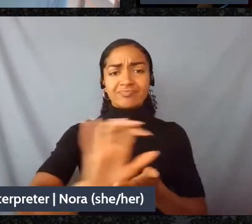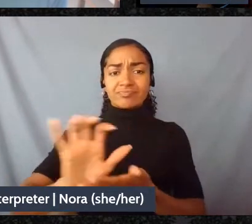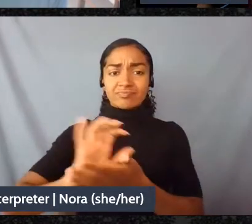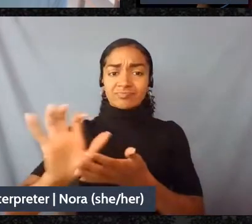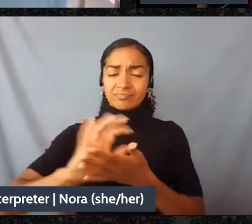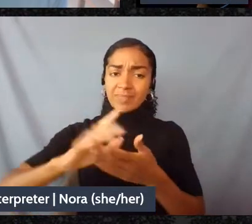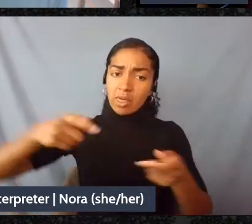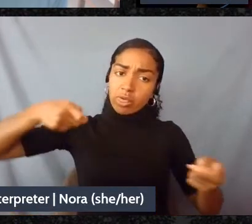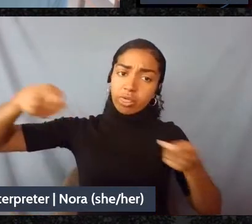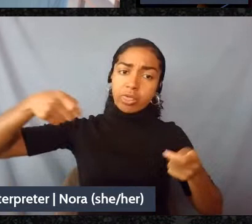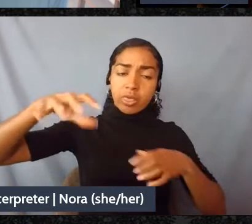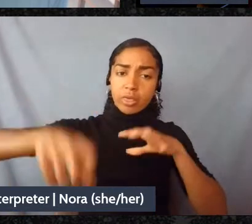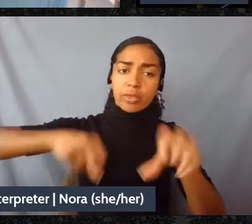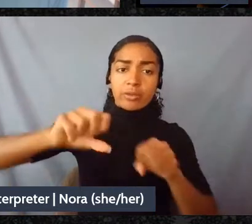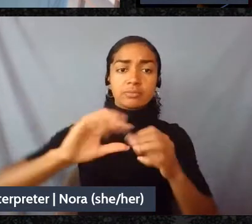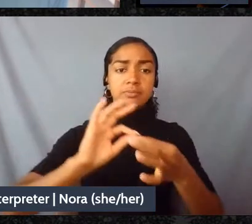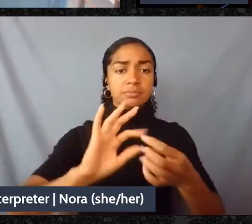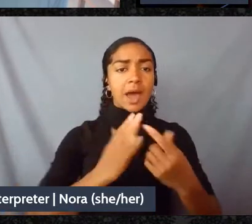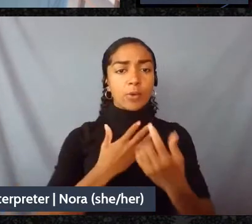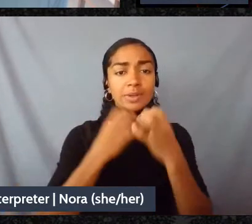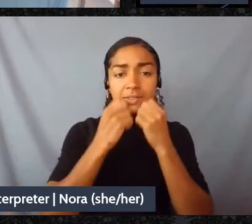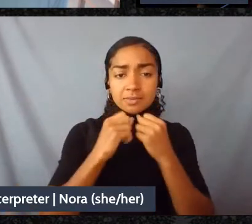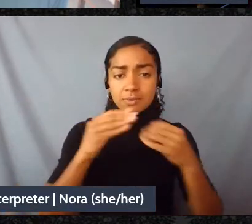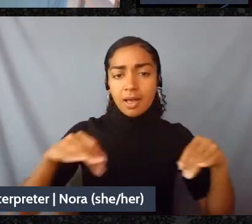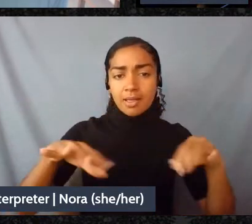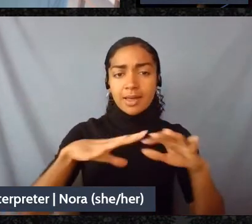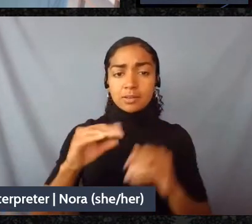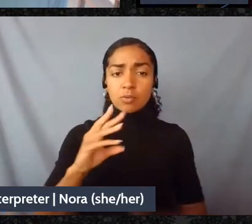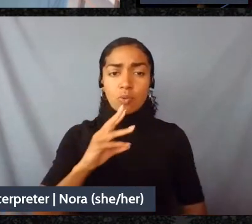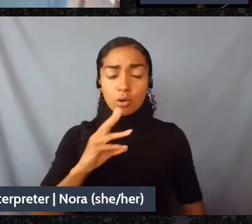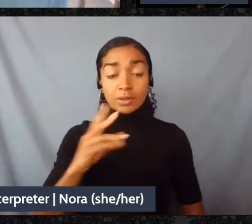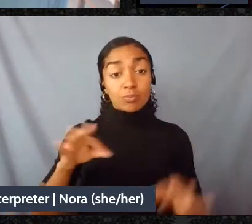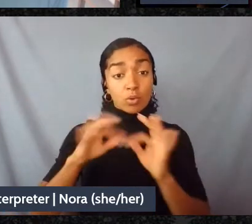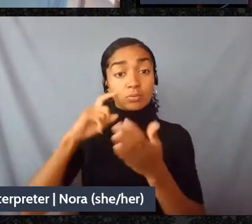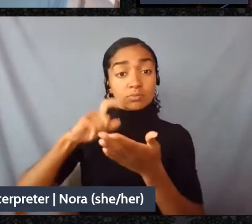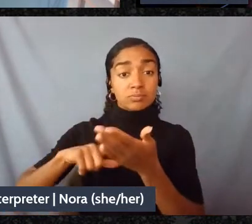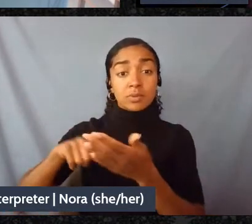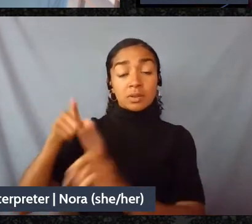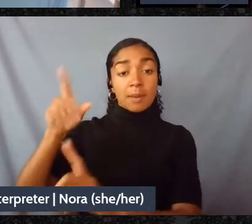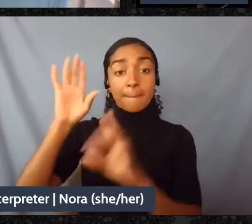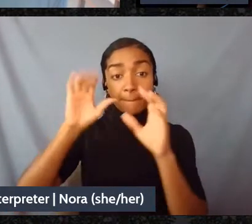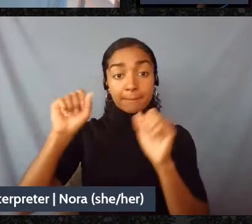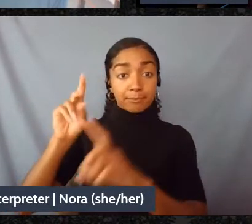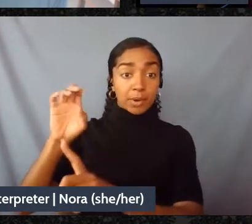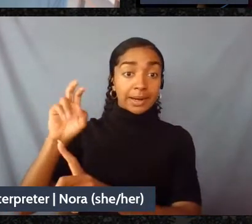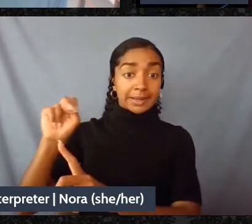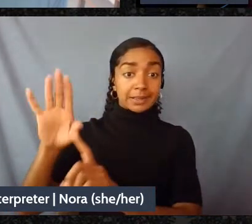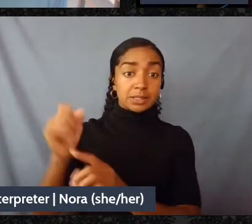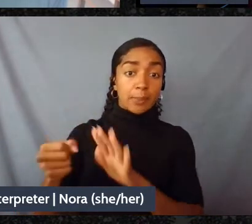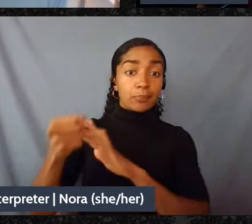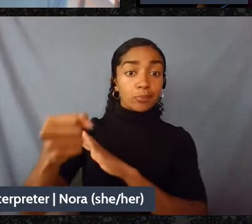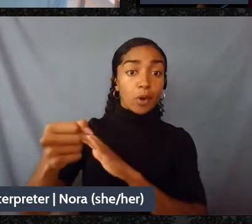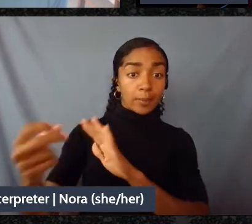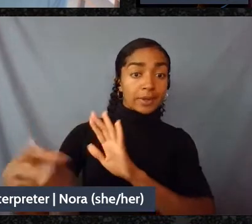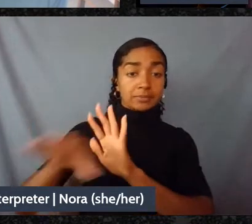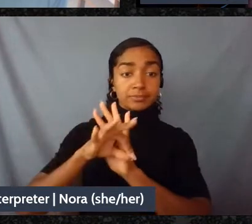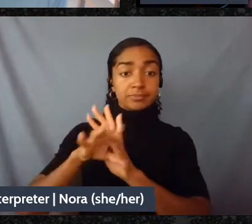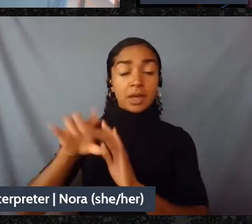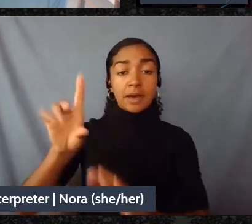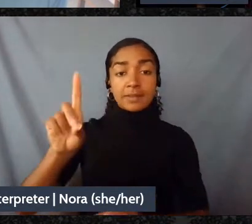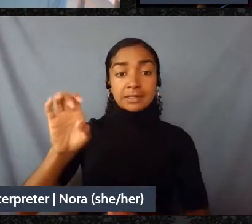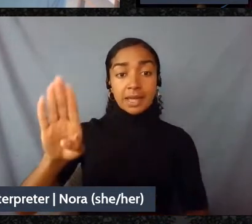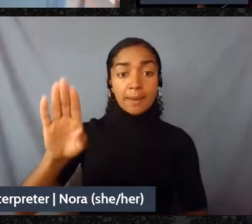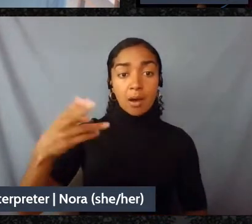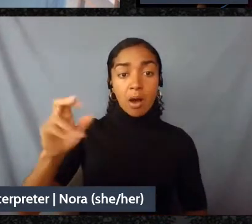I think it's important to note that Biden's appointment of Deb Haaland, which has been widely celebrated in Native